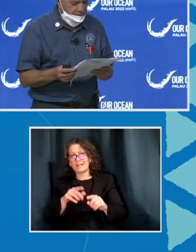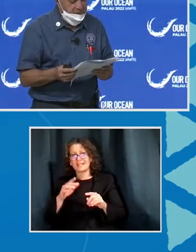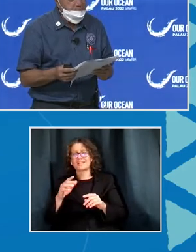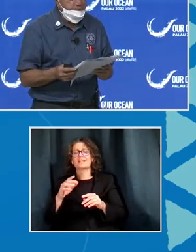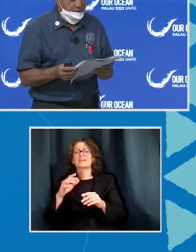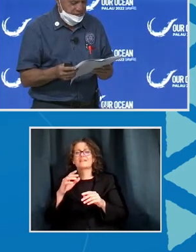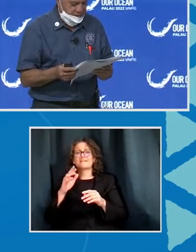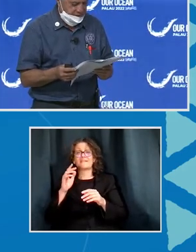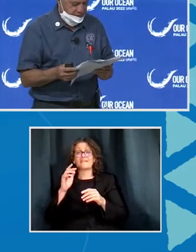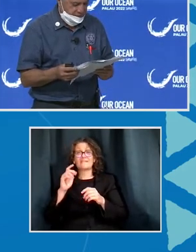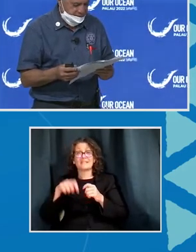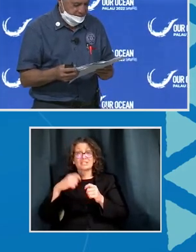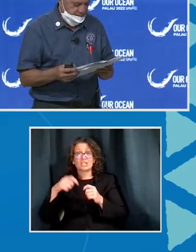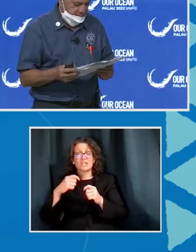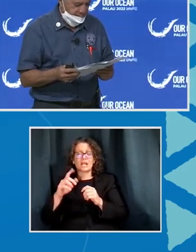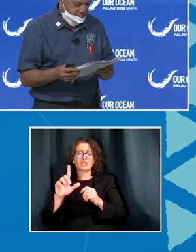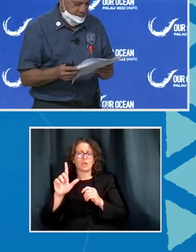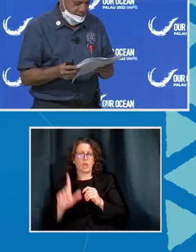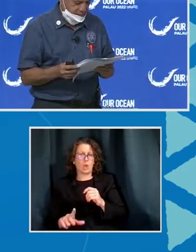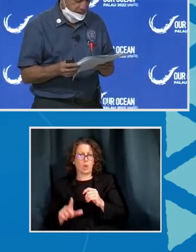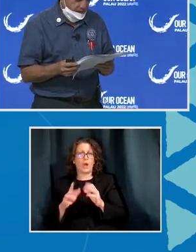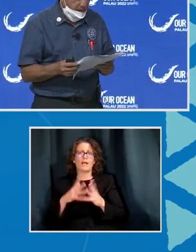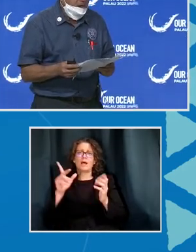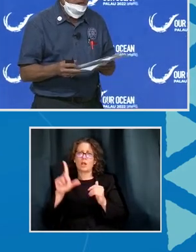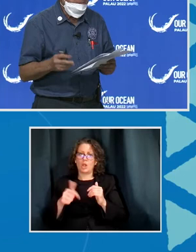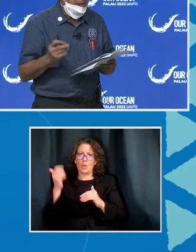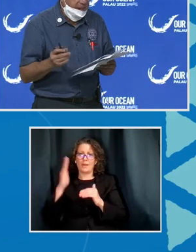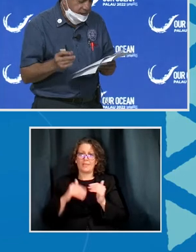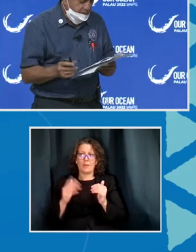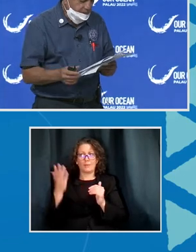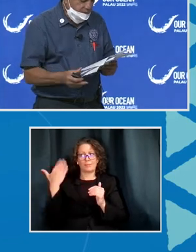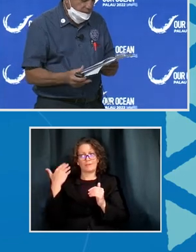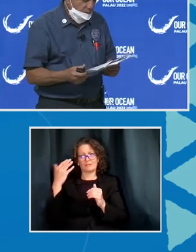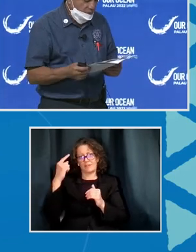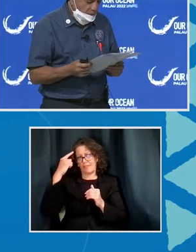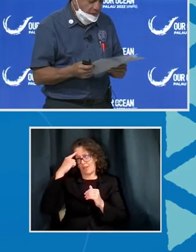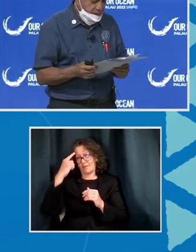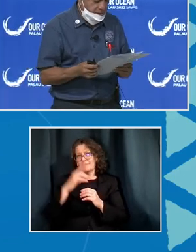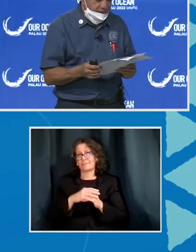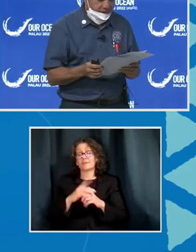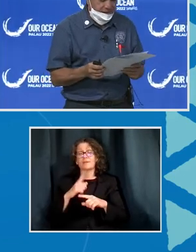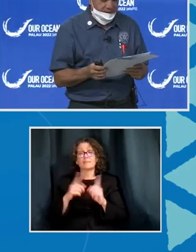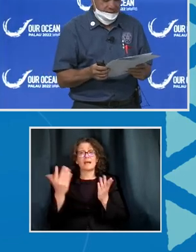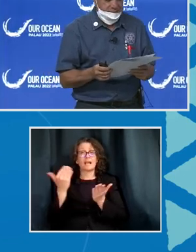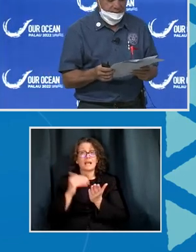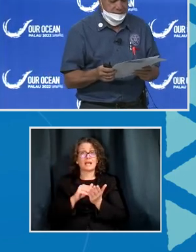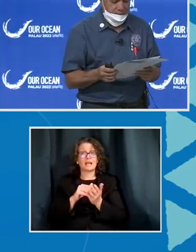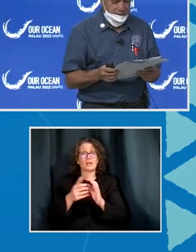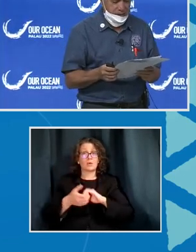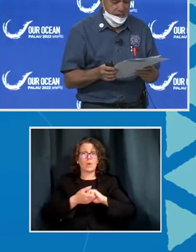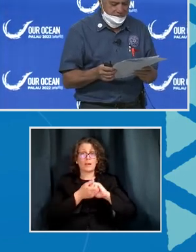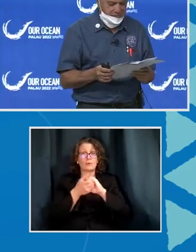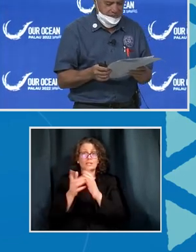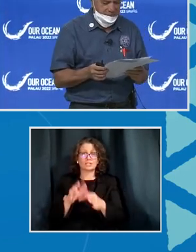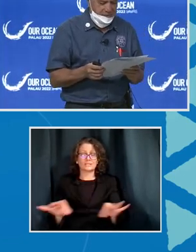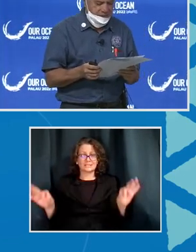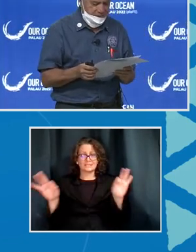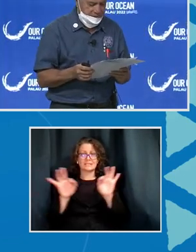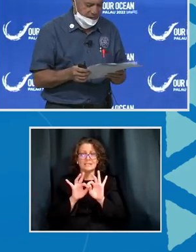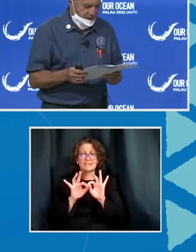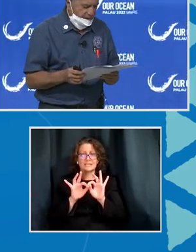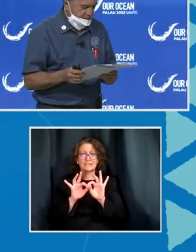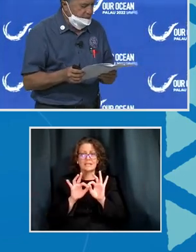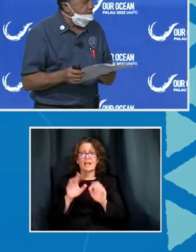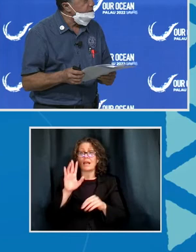than we previously thought. But again, cooperation is key. The FFA